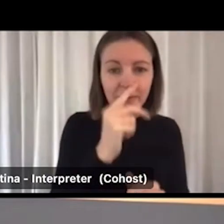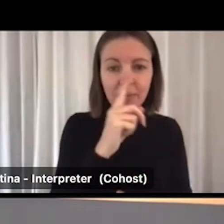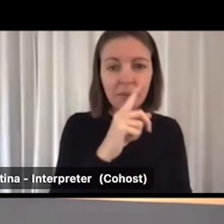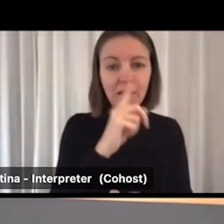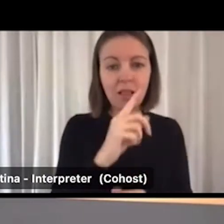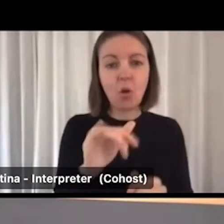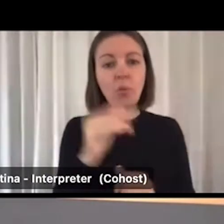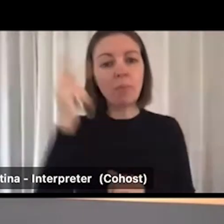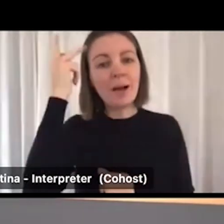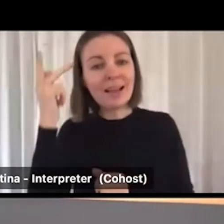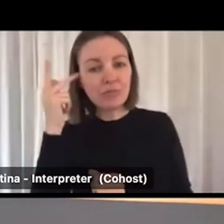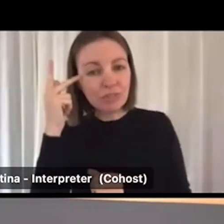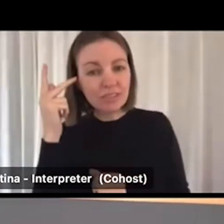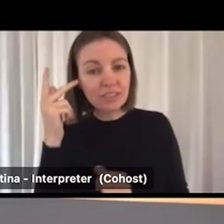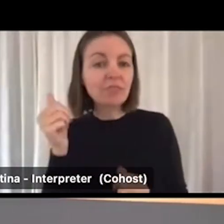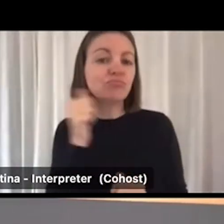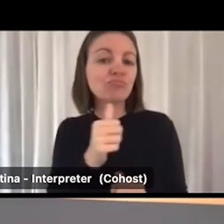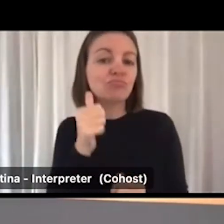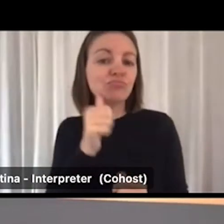would like to diversify your business.